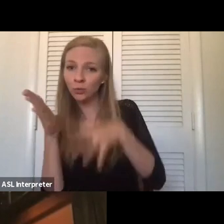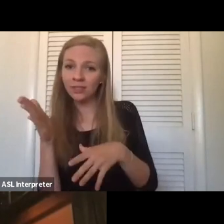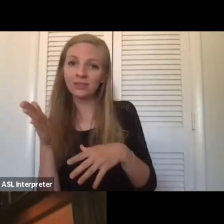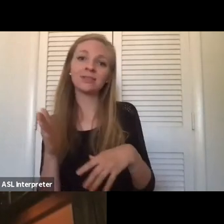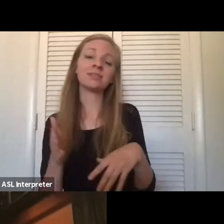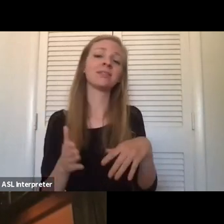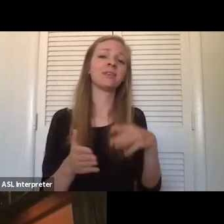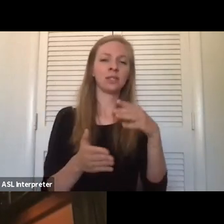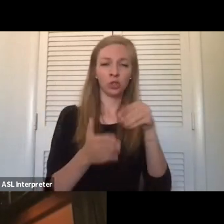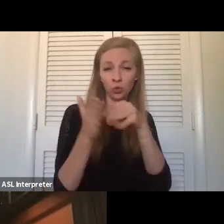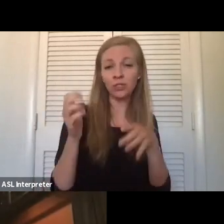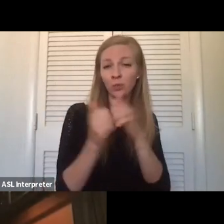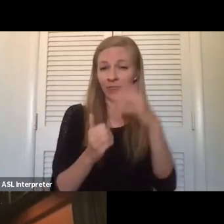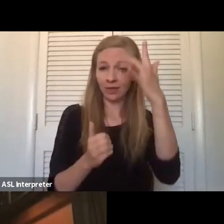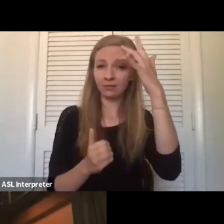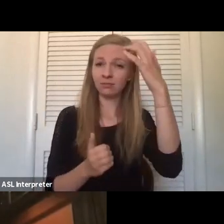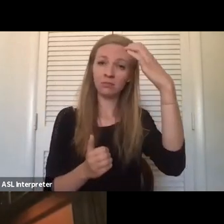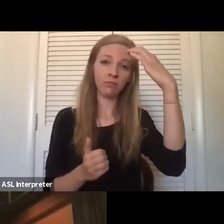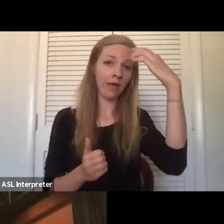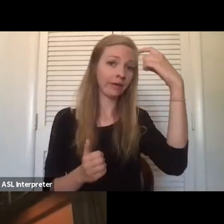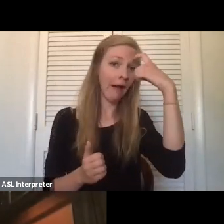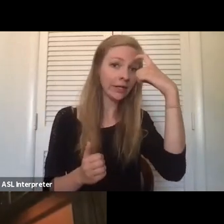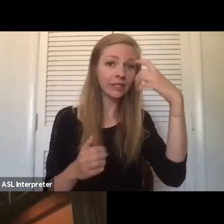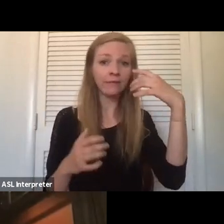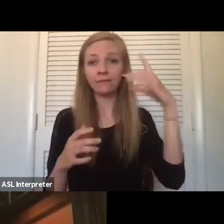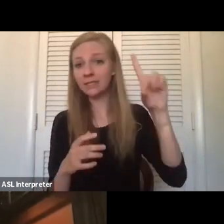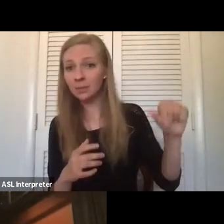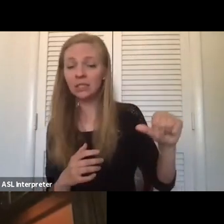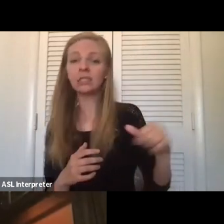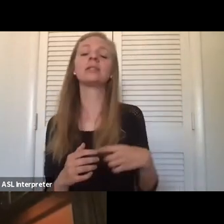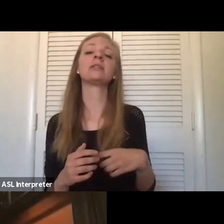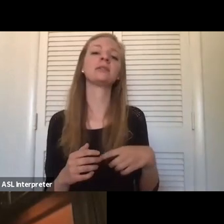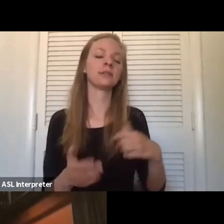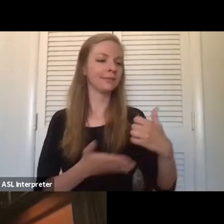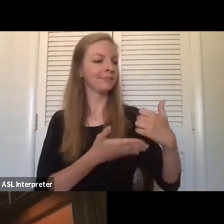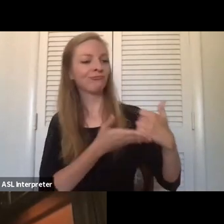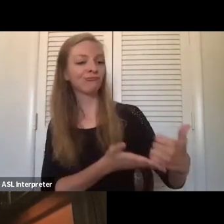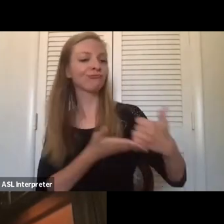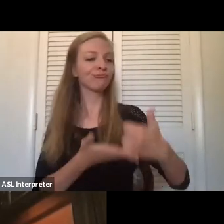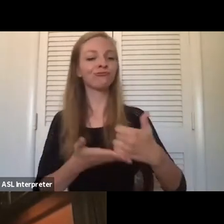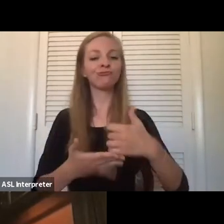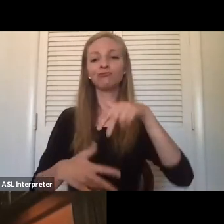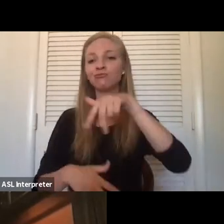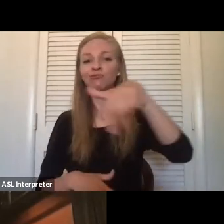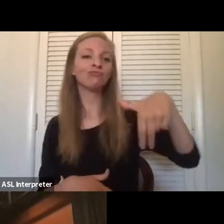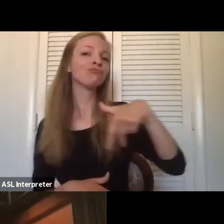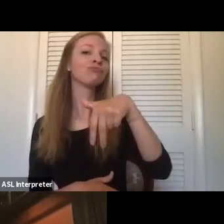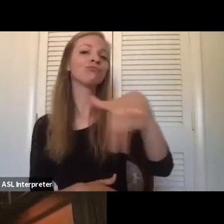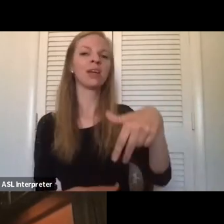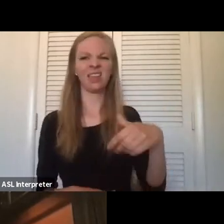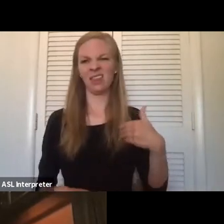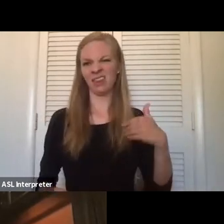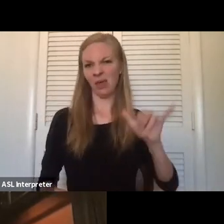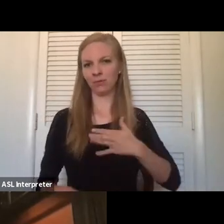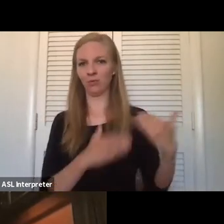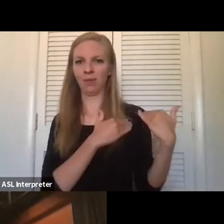cognitive disabilities, and, you know, helped them interact and cleaned up. That was my job, I did it a couple times a week. So, you